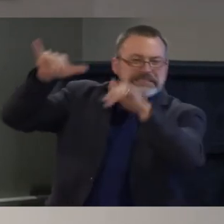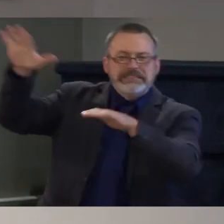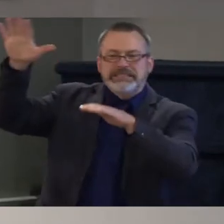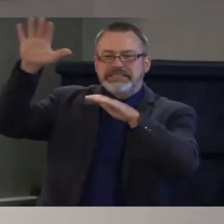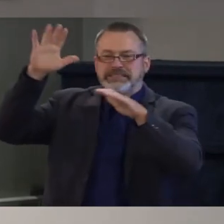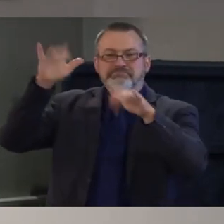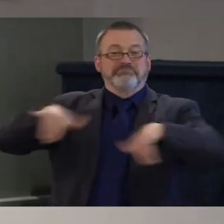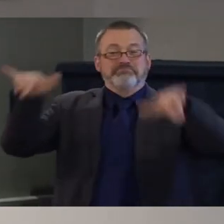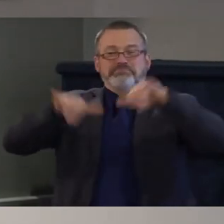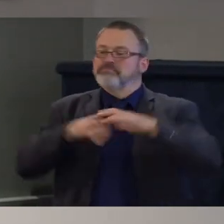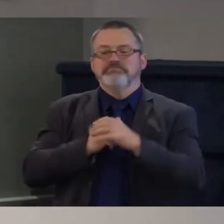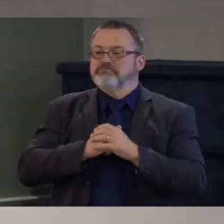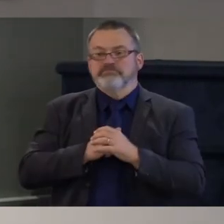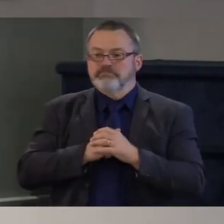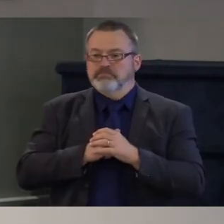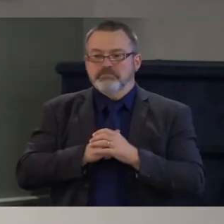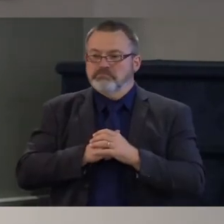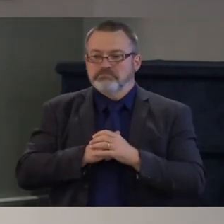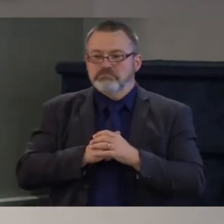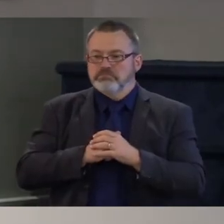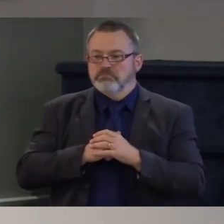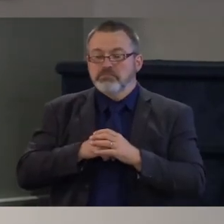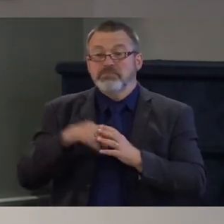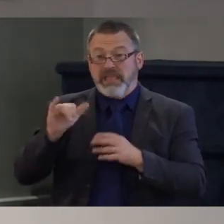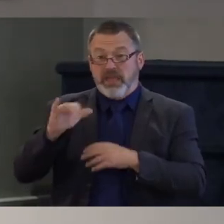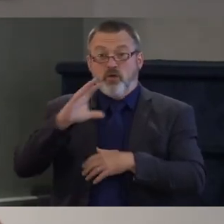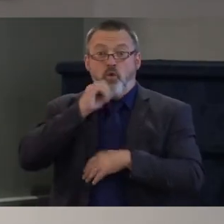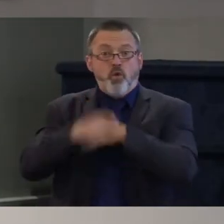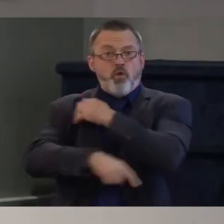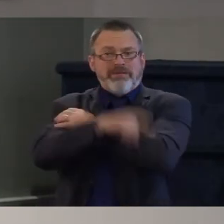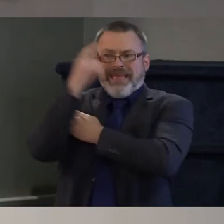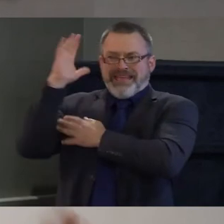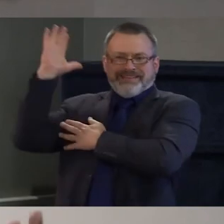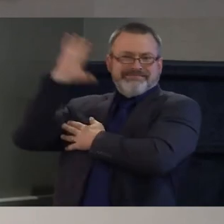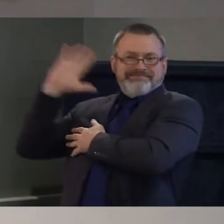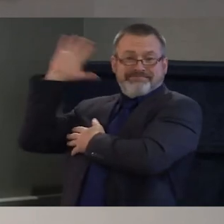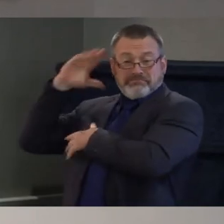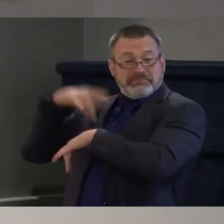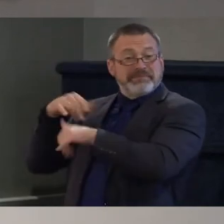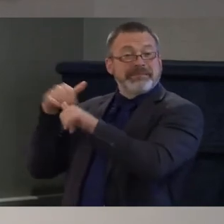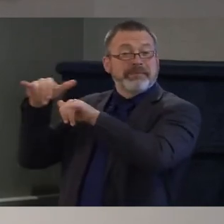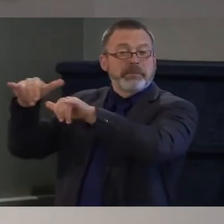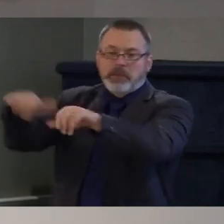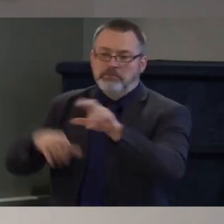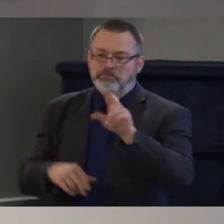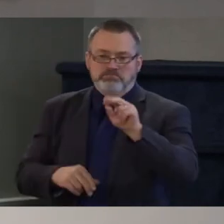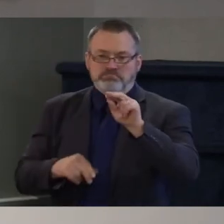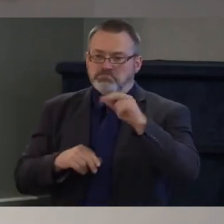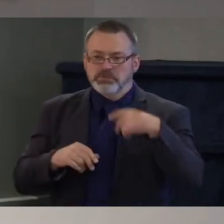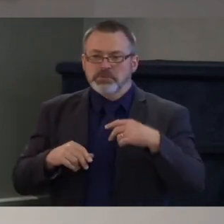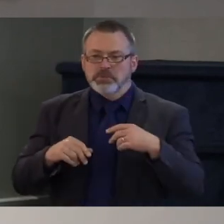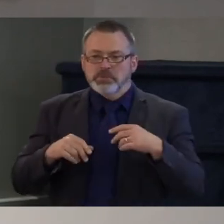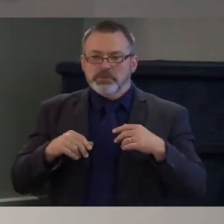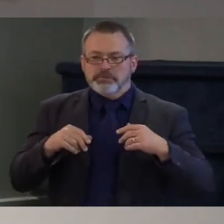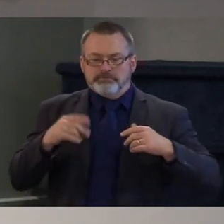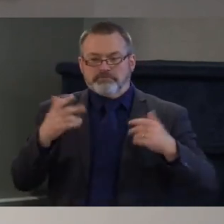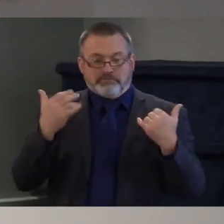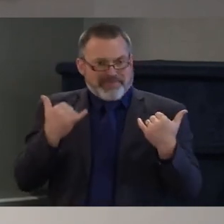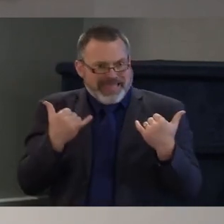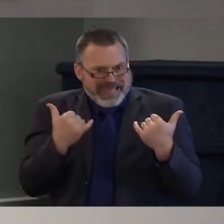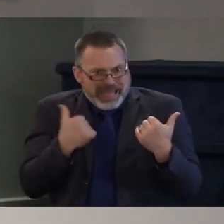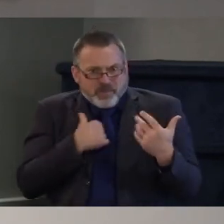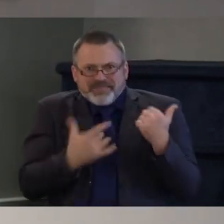of horseback and now we sit in our back pockets with information that spans the globe at the speed of light so